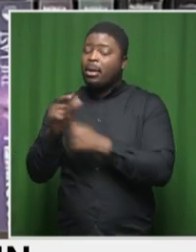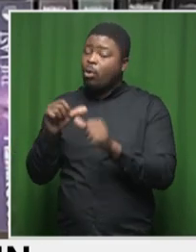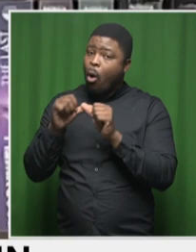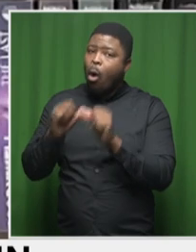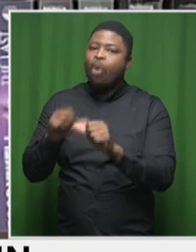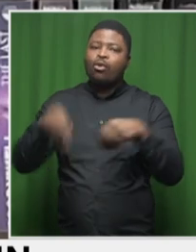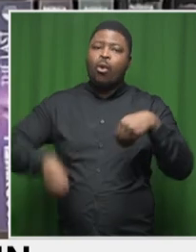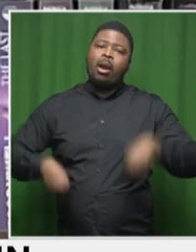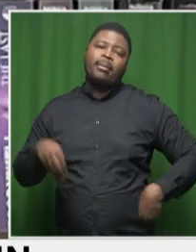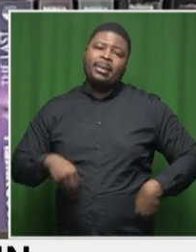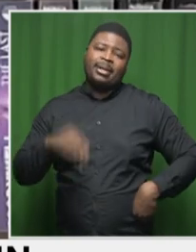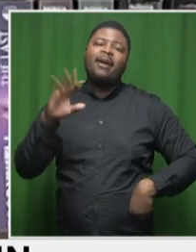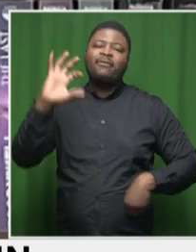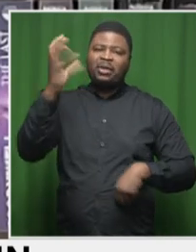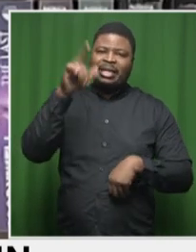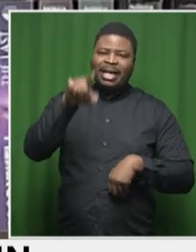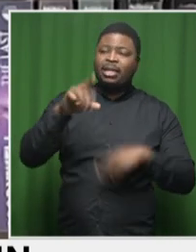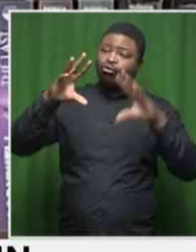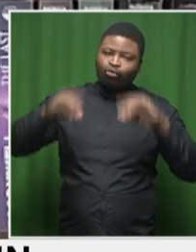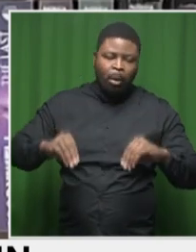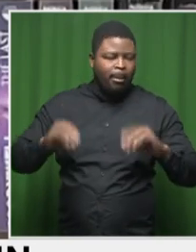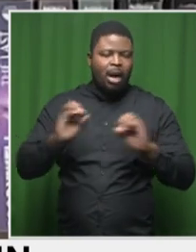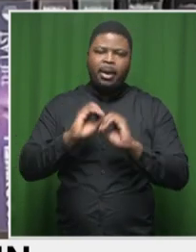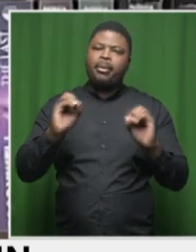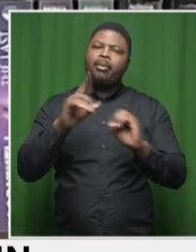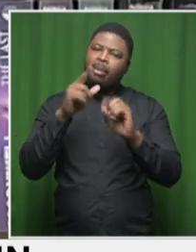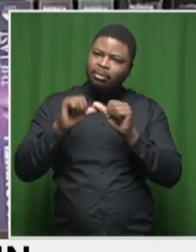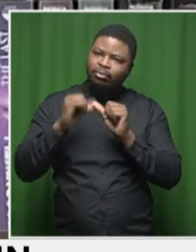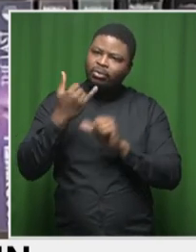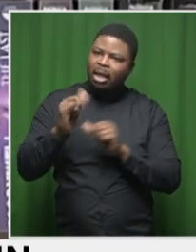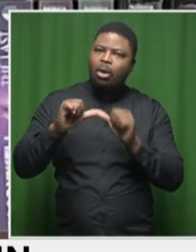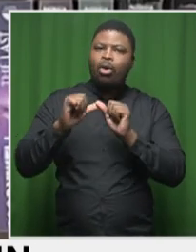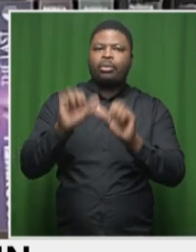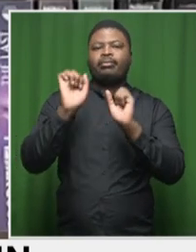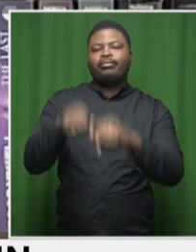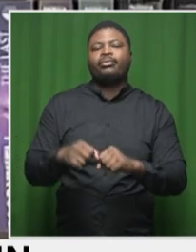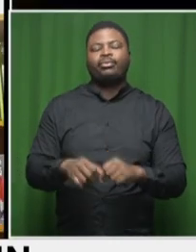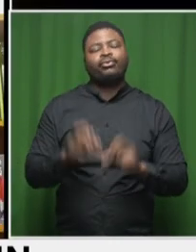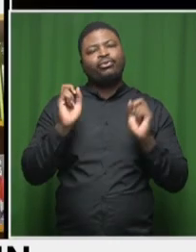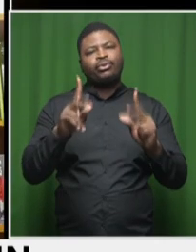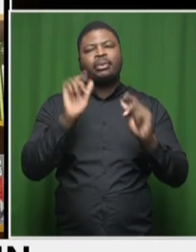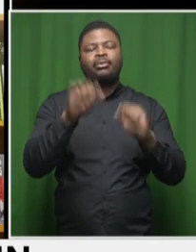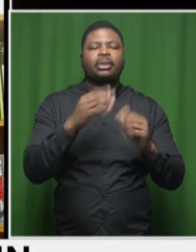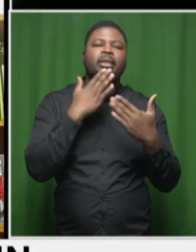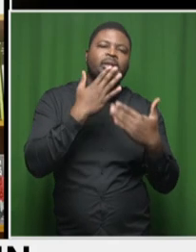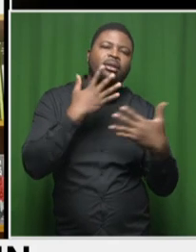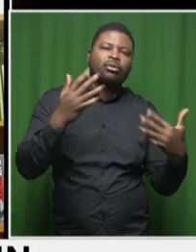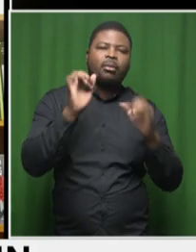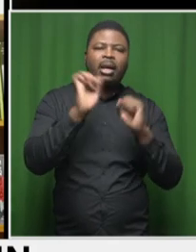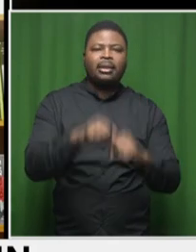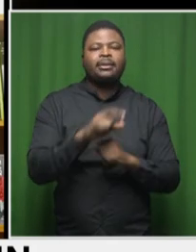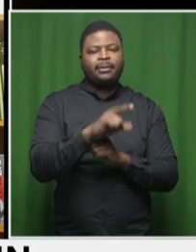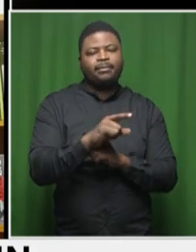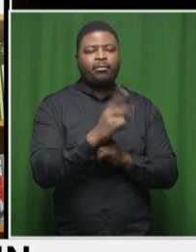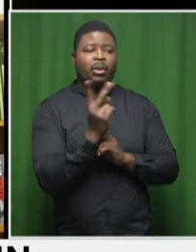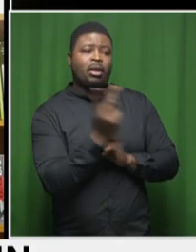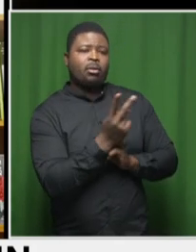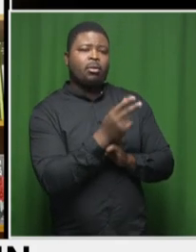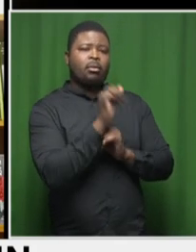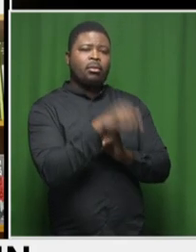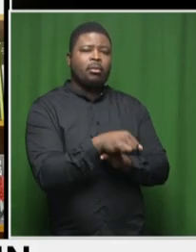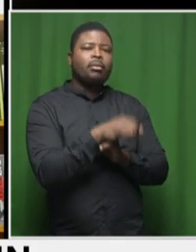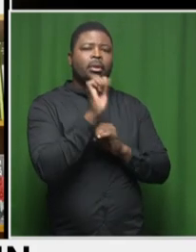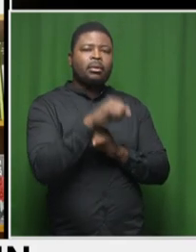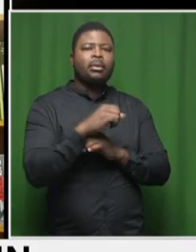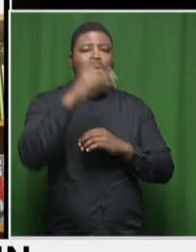at all. And, and, and, and is this, that is the reality of it. All right. We leave it there. Thank you so much to, to our guests here on the